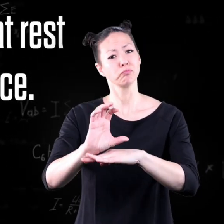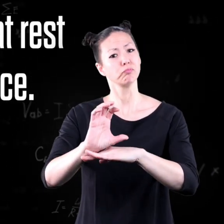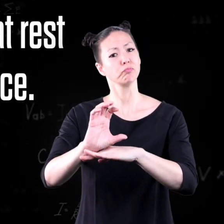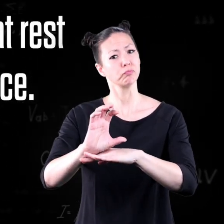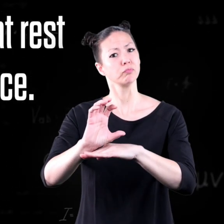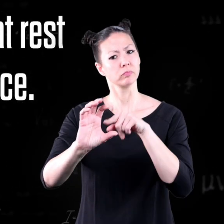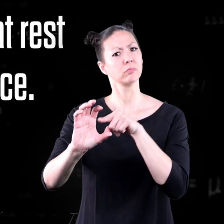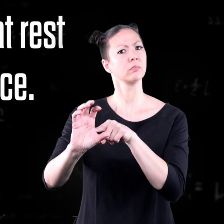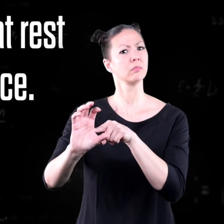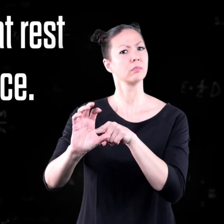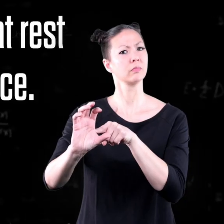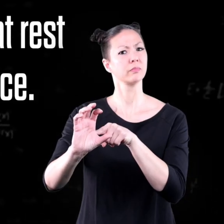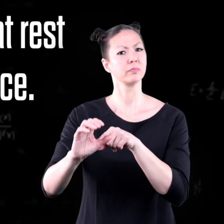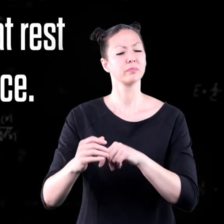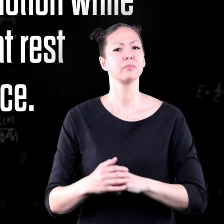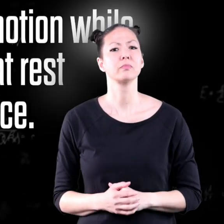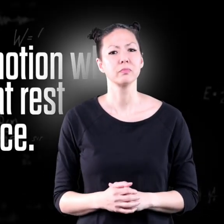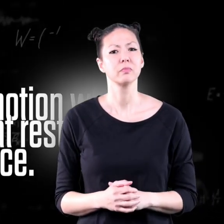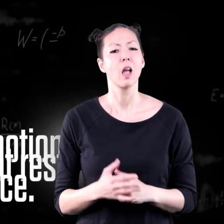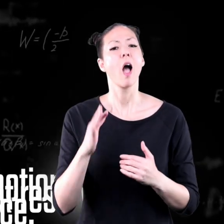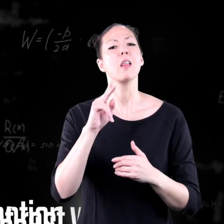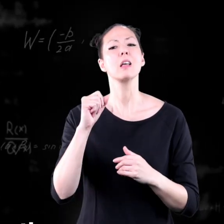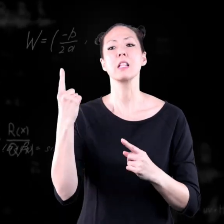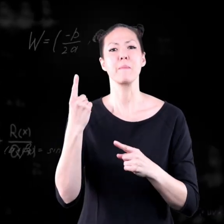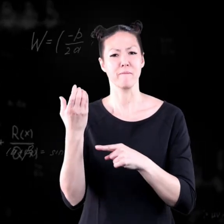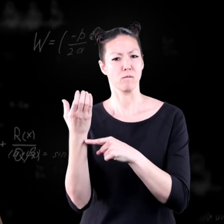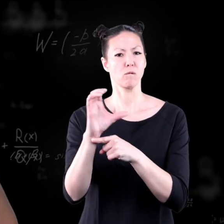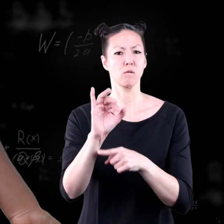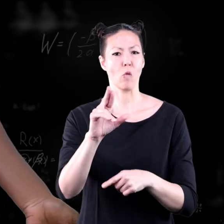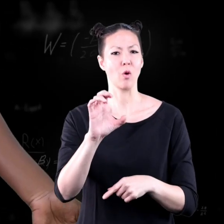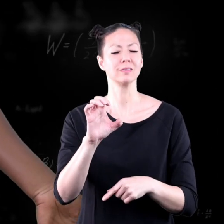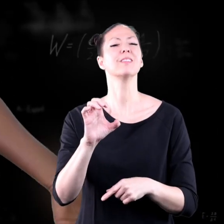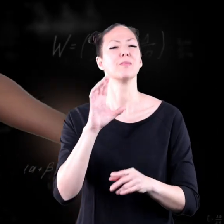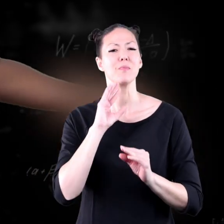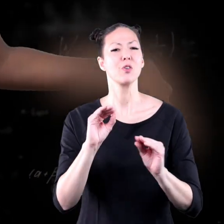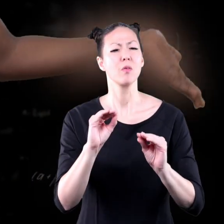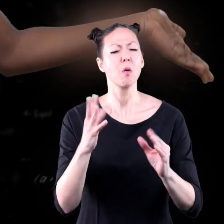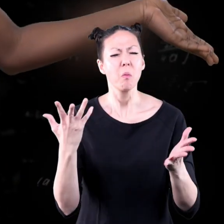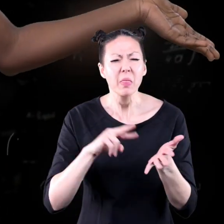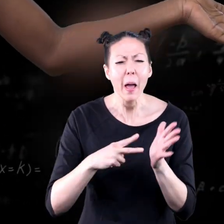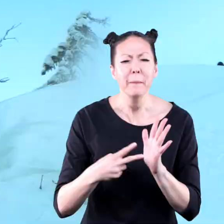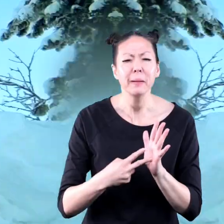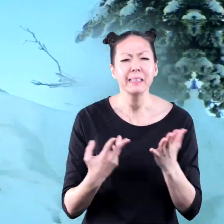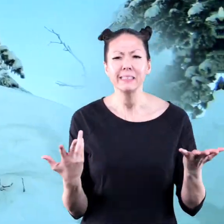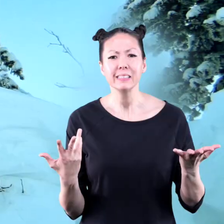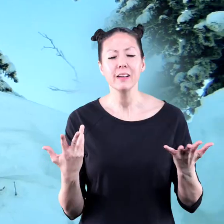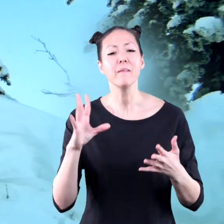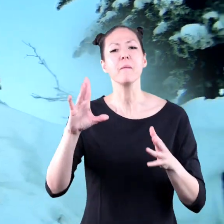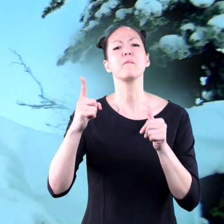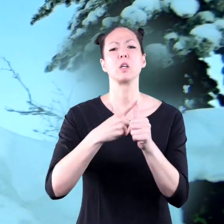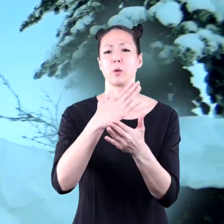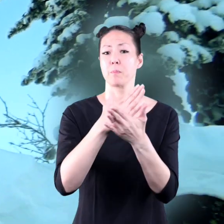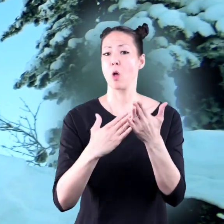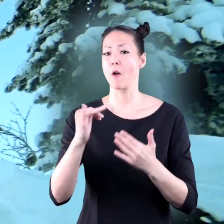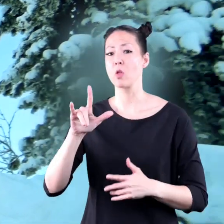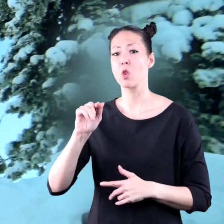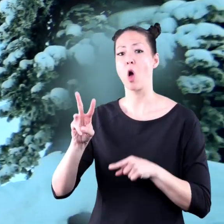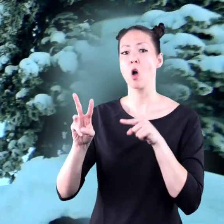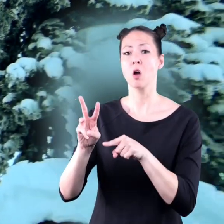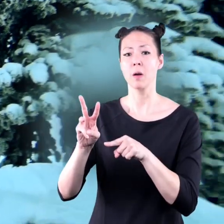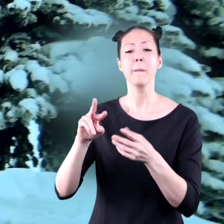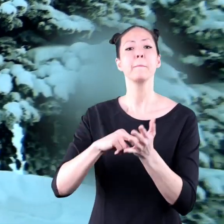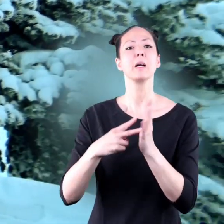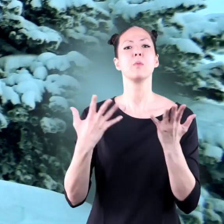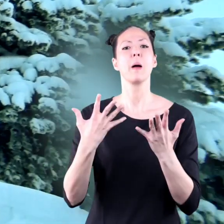tends to stay at rest unless acted on by some force. So what does that mean? Well, the first part of this law